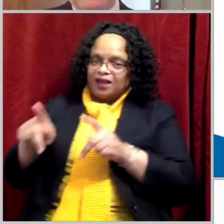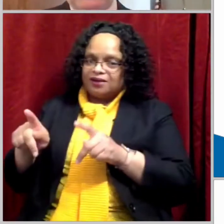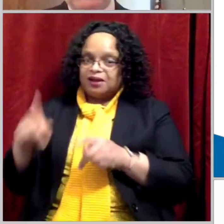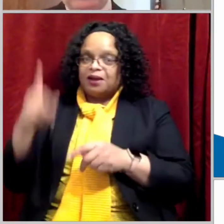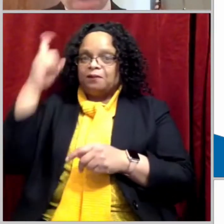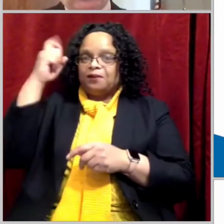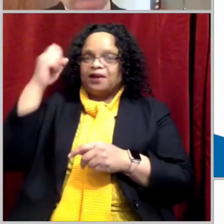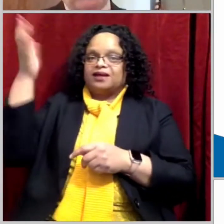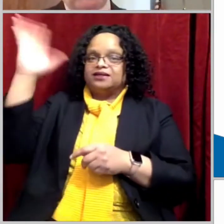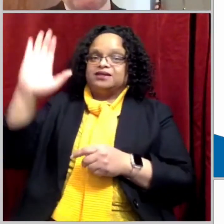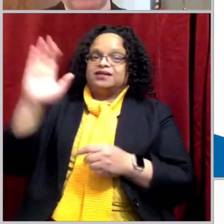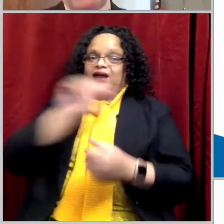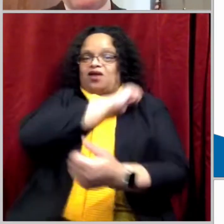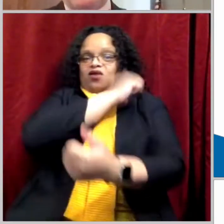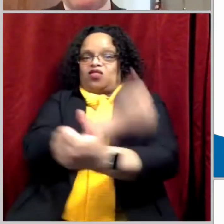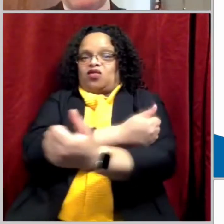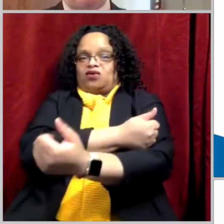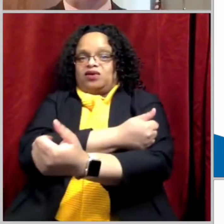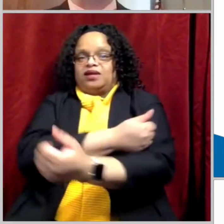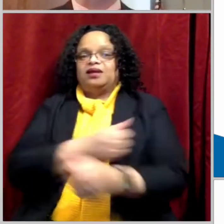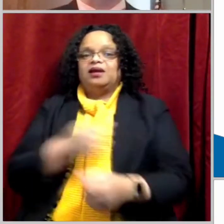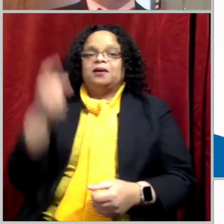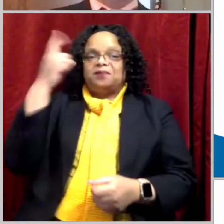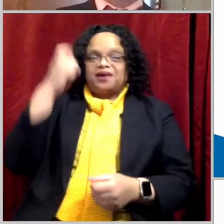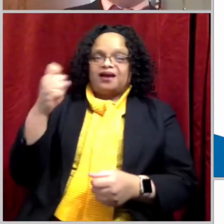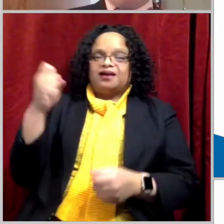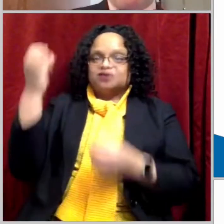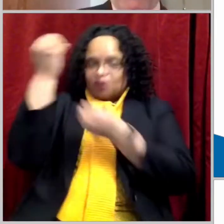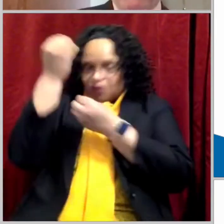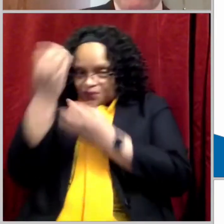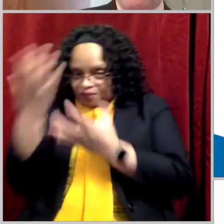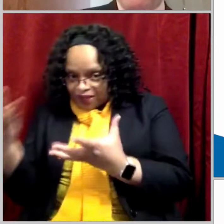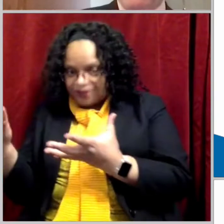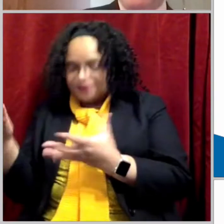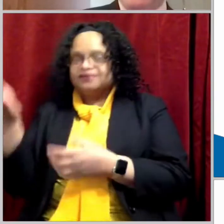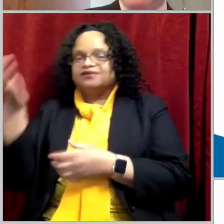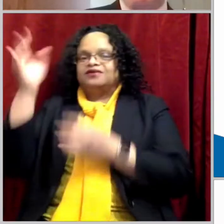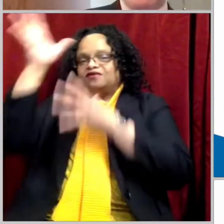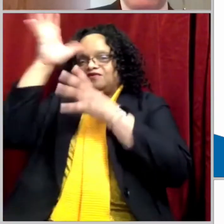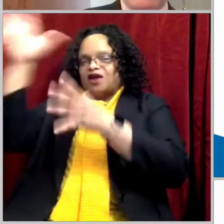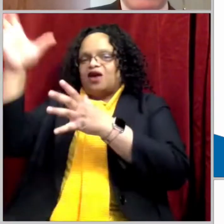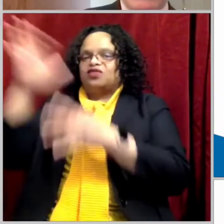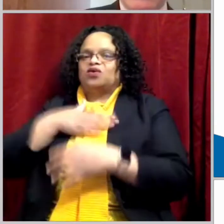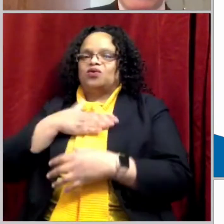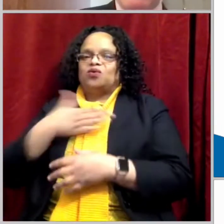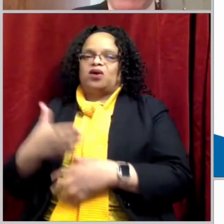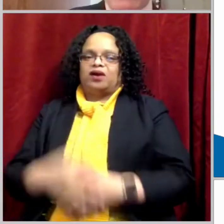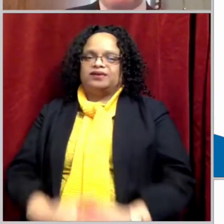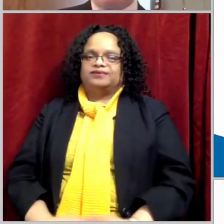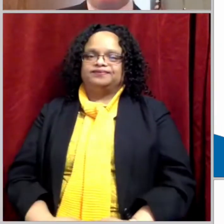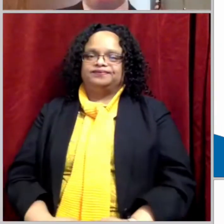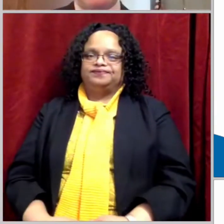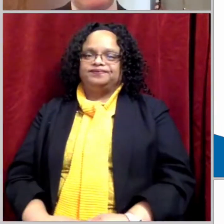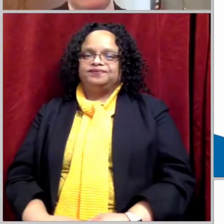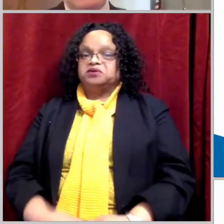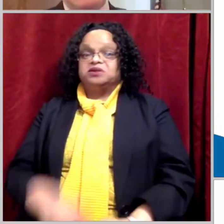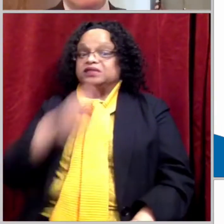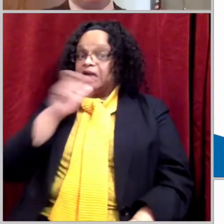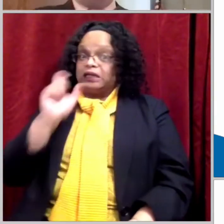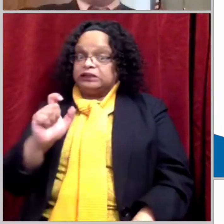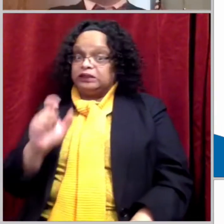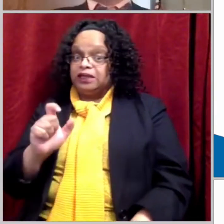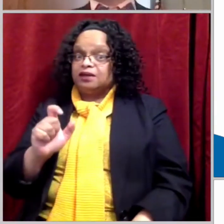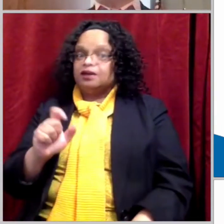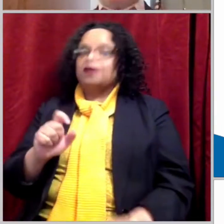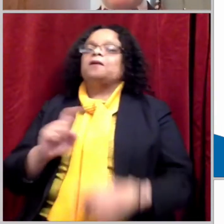to fulfill all righteousness. He wanted to do the proper thing. He didn't need baptism, but he